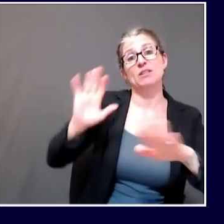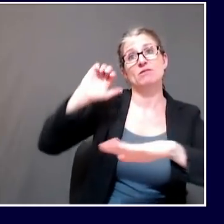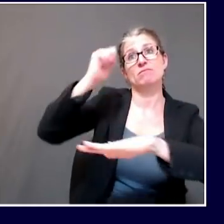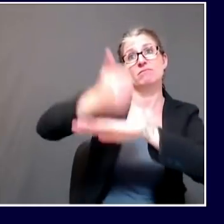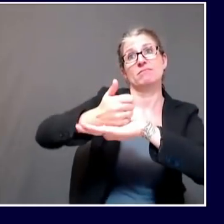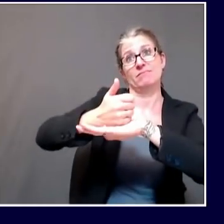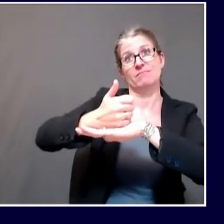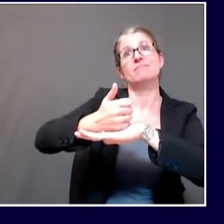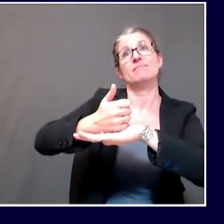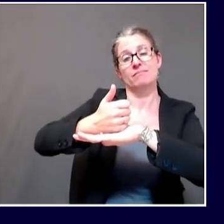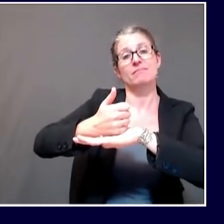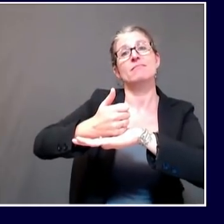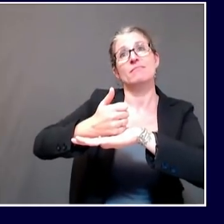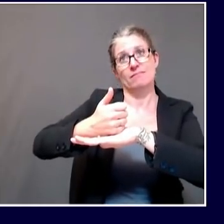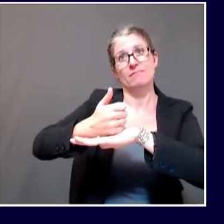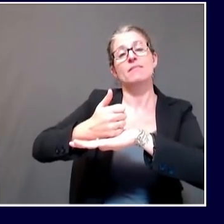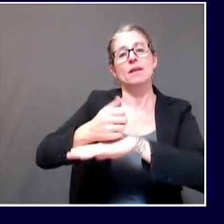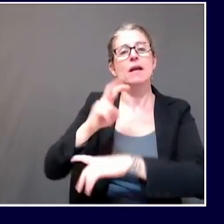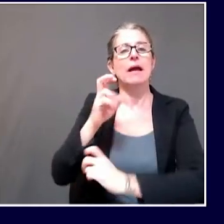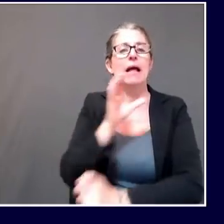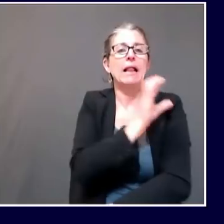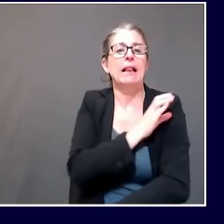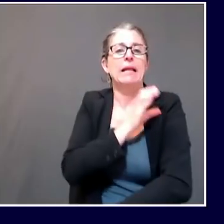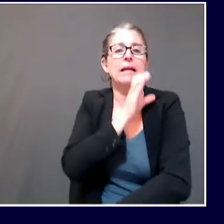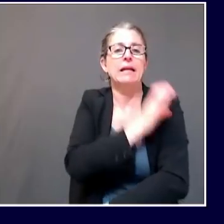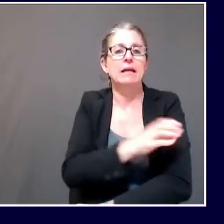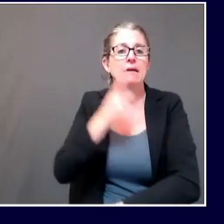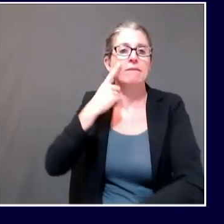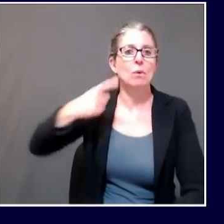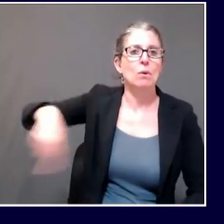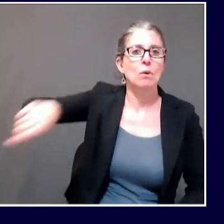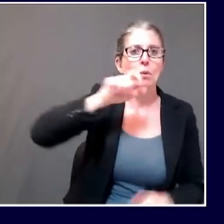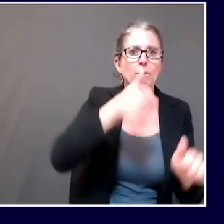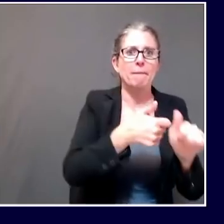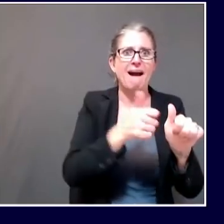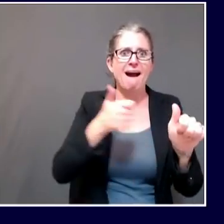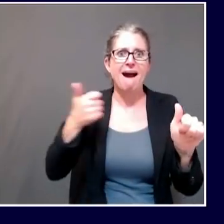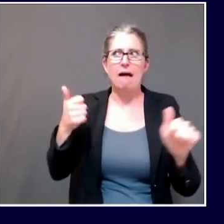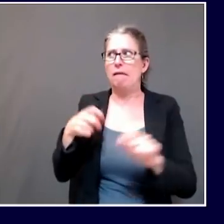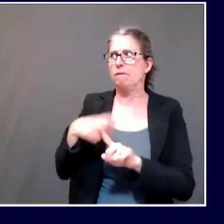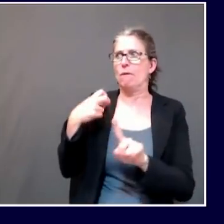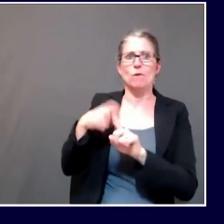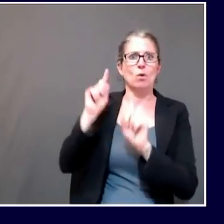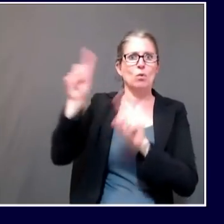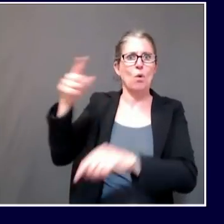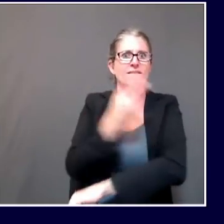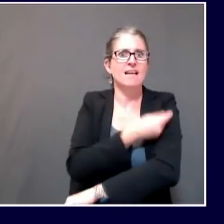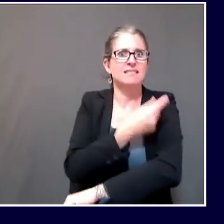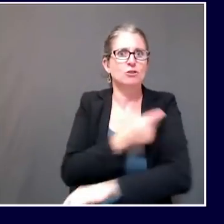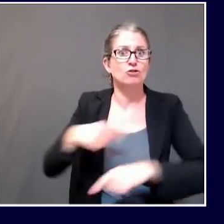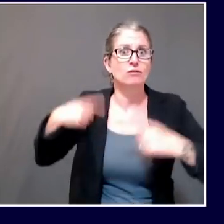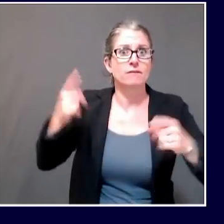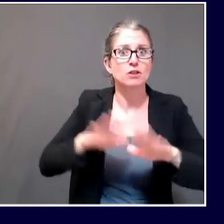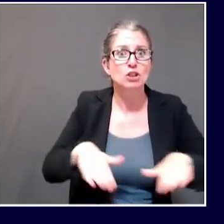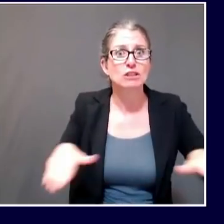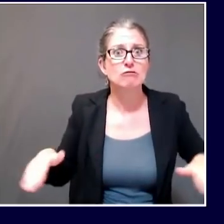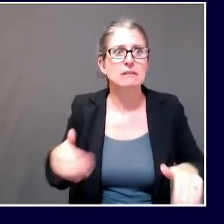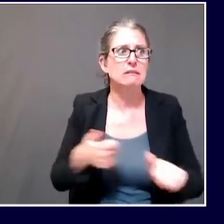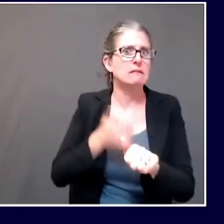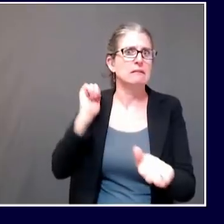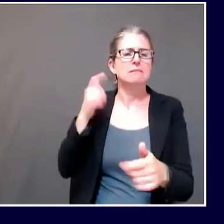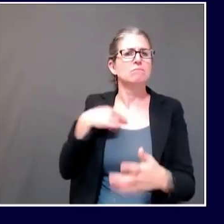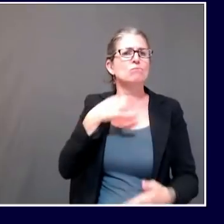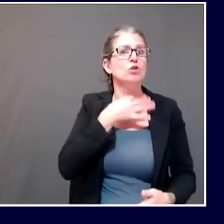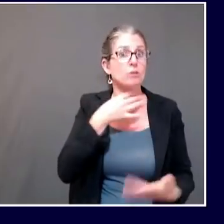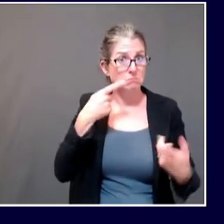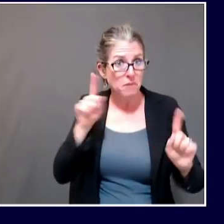was like and, um, have childhood vaccination rates improved? I don't know if you've got the data yet. So, yeah, that's a great question, Patty. Uh, the,